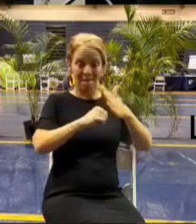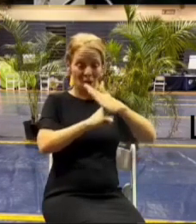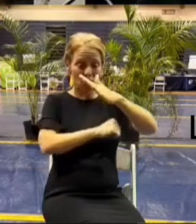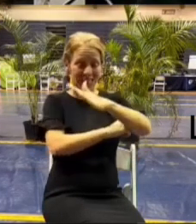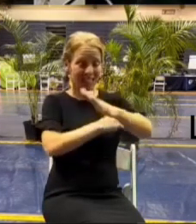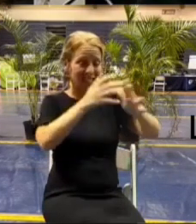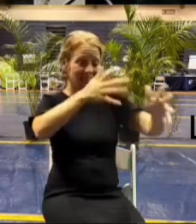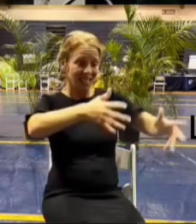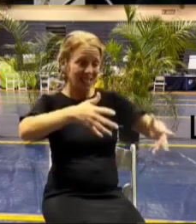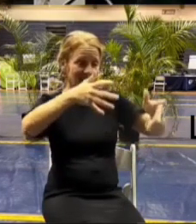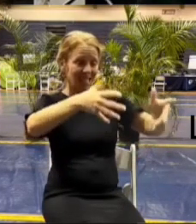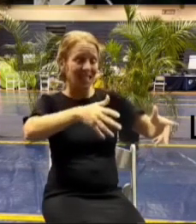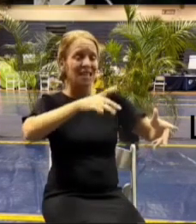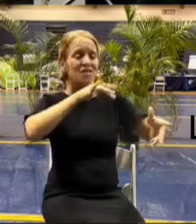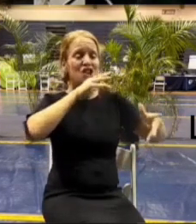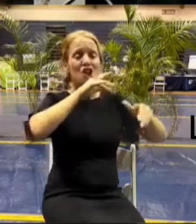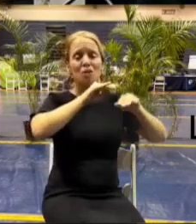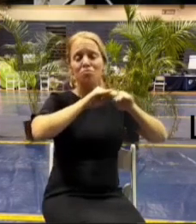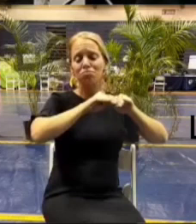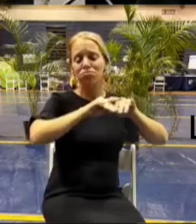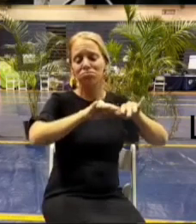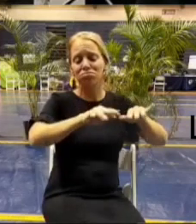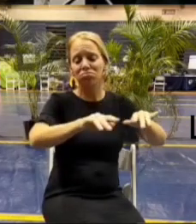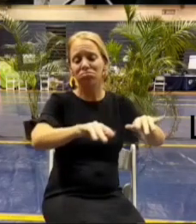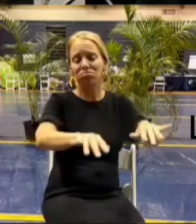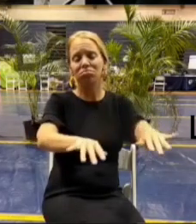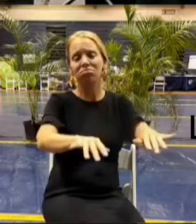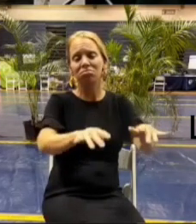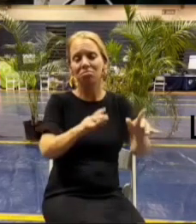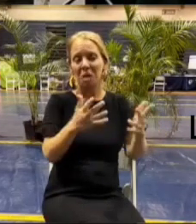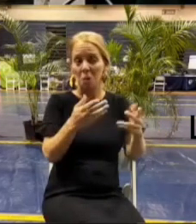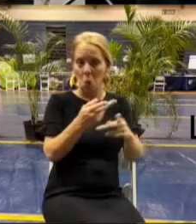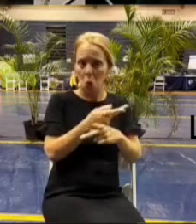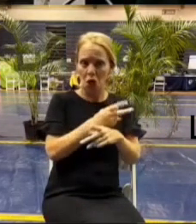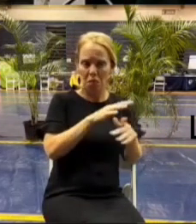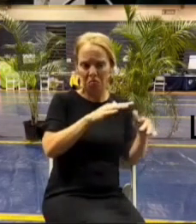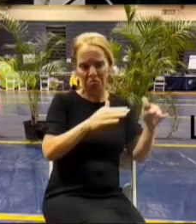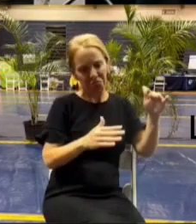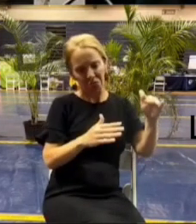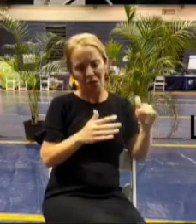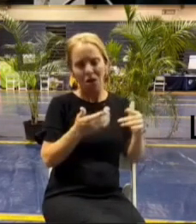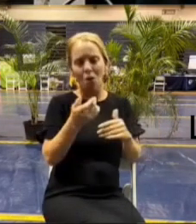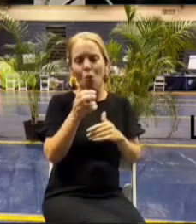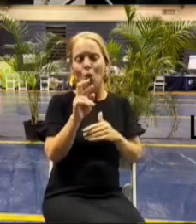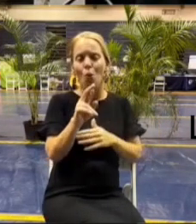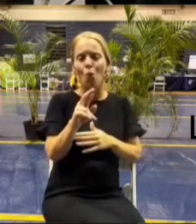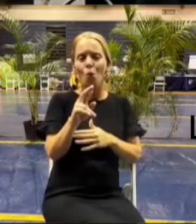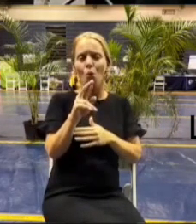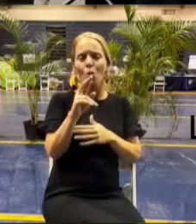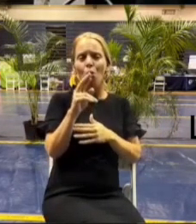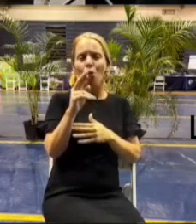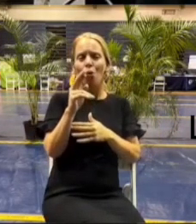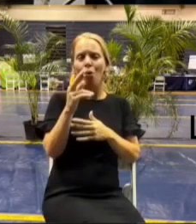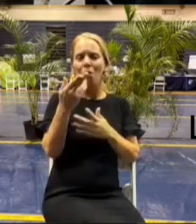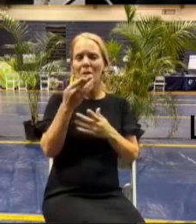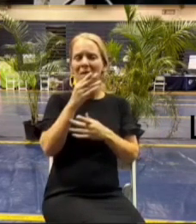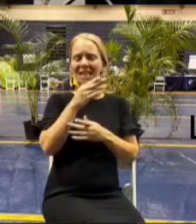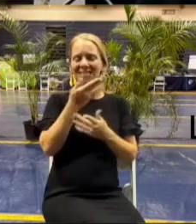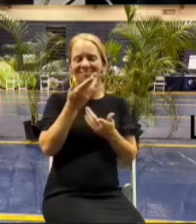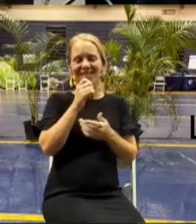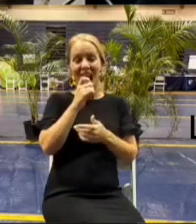dirt to run away possibly making it worse or having something that keeps your